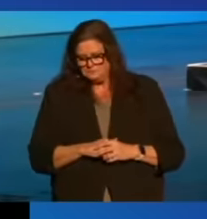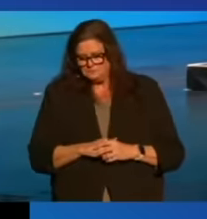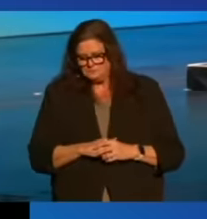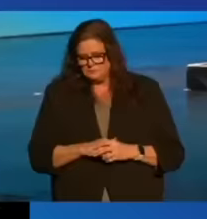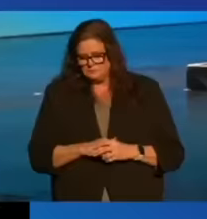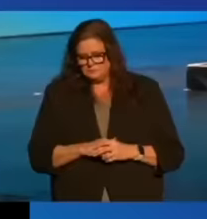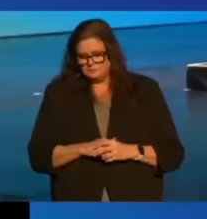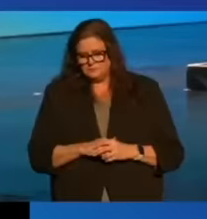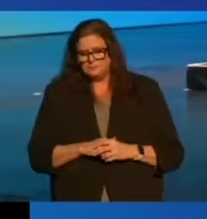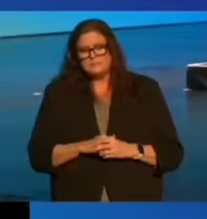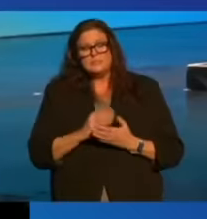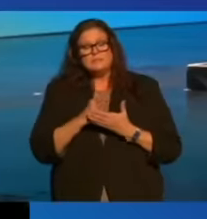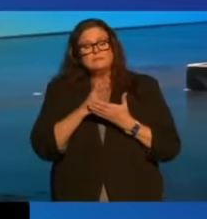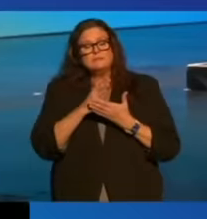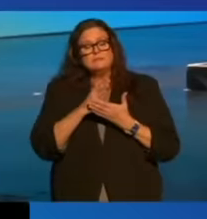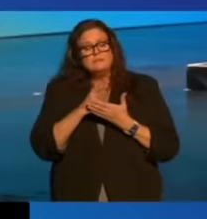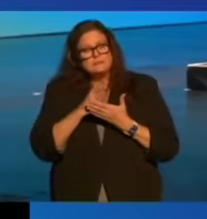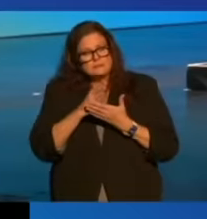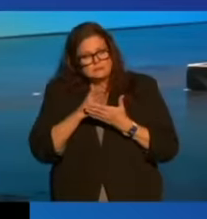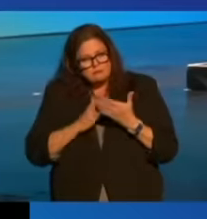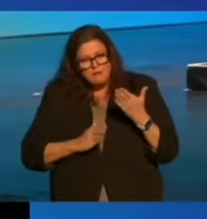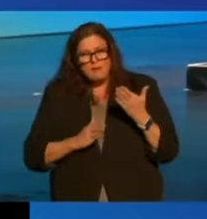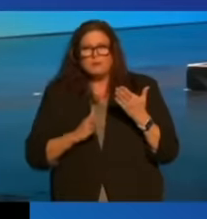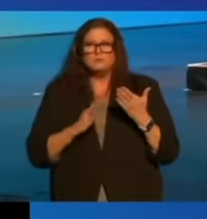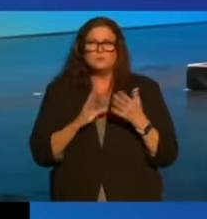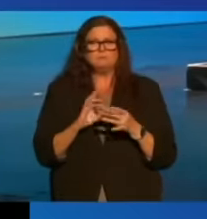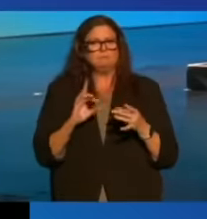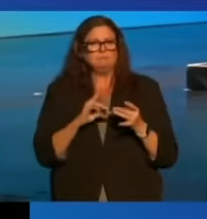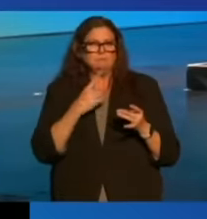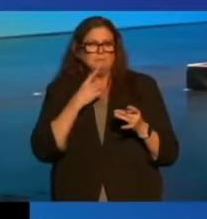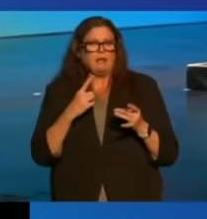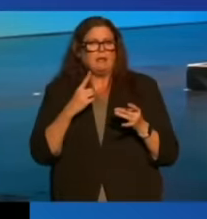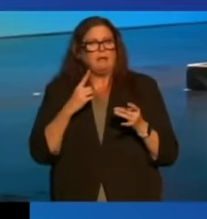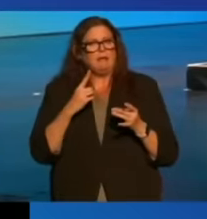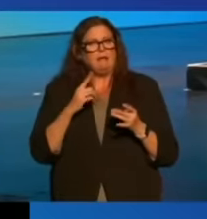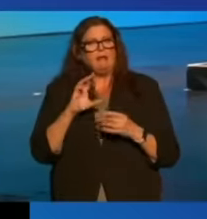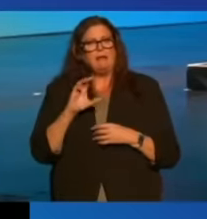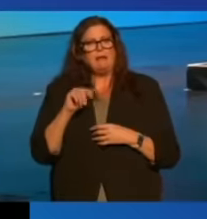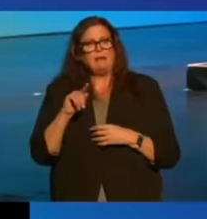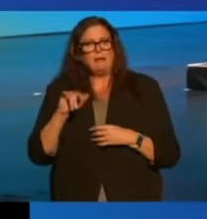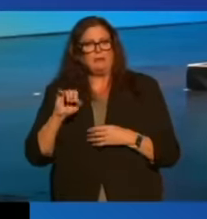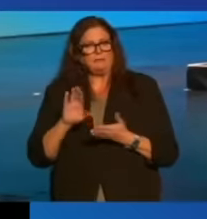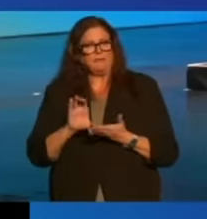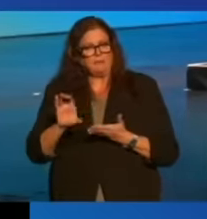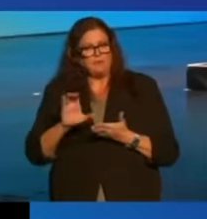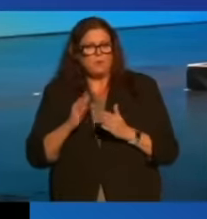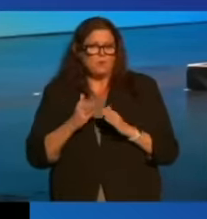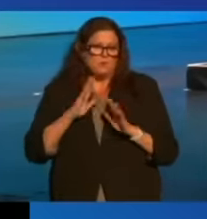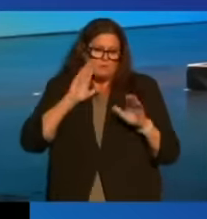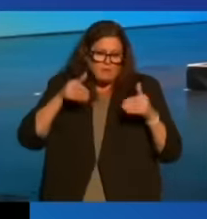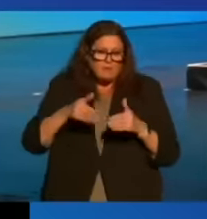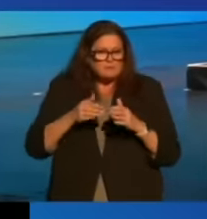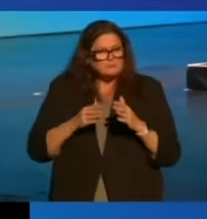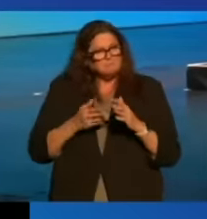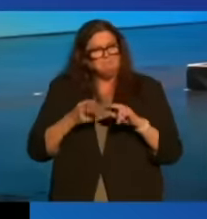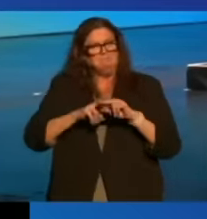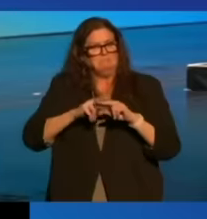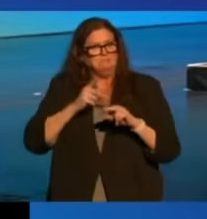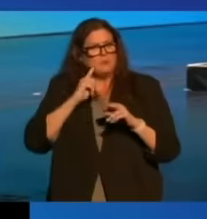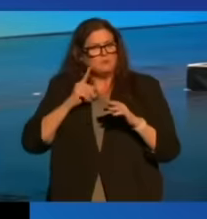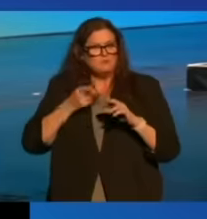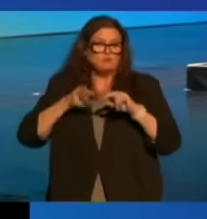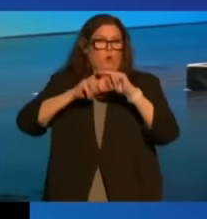There are some who argue that capitalism's overwhelming emphasis on growth and